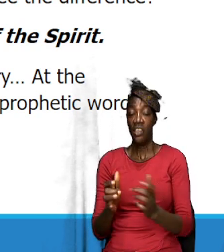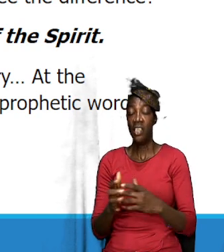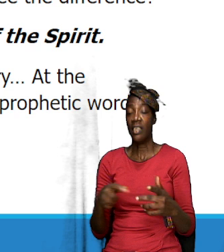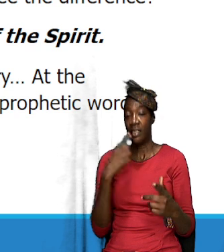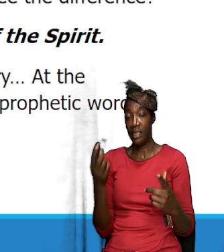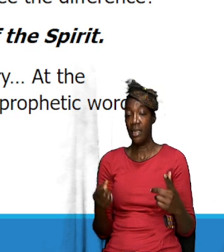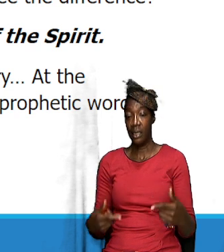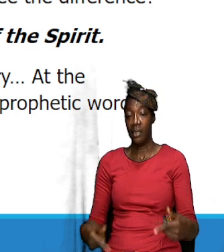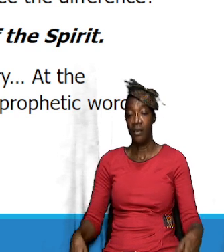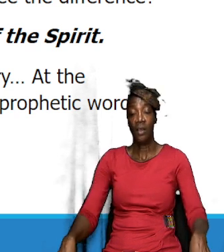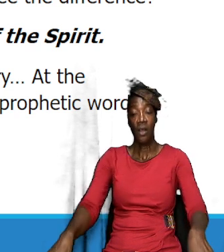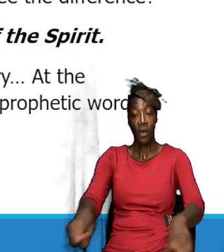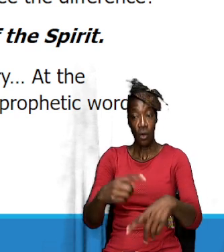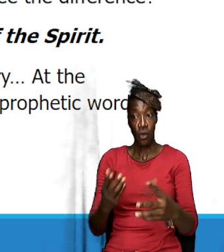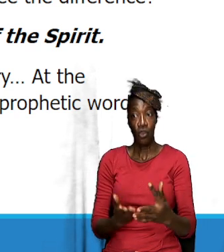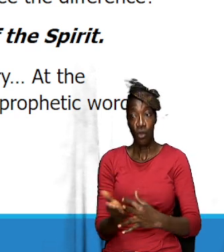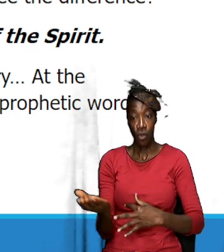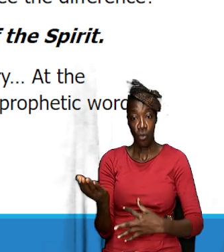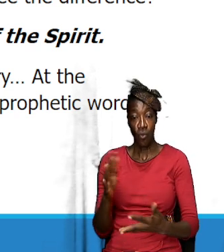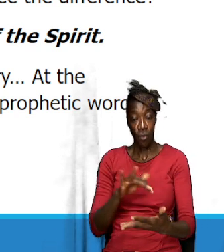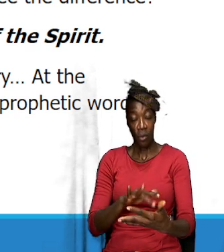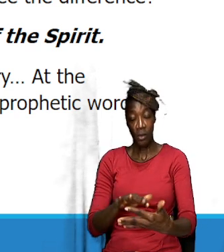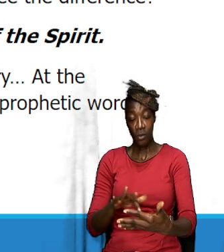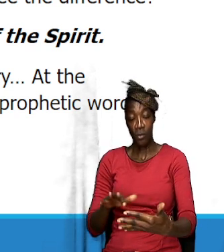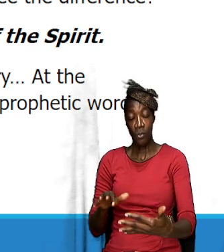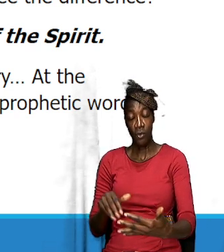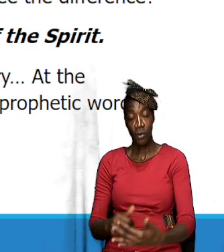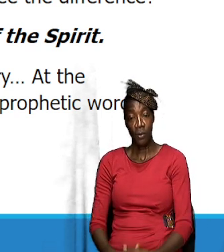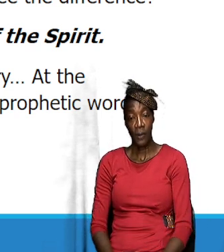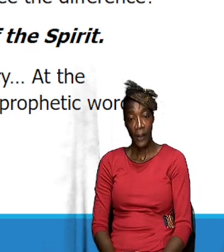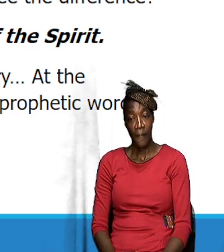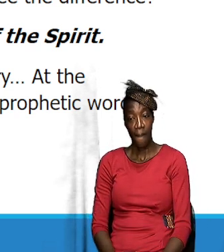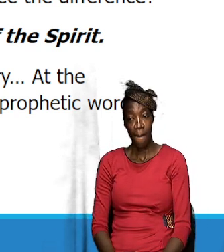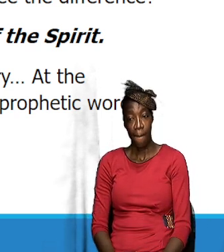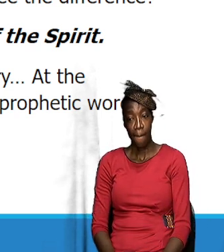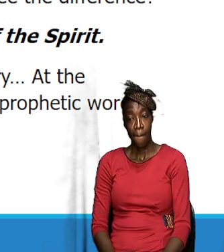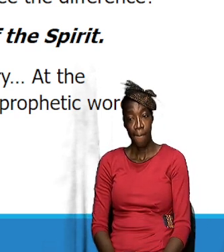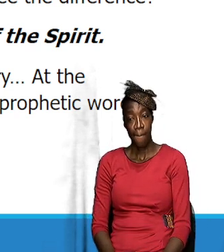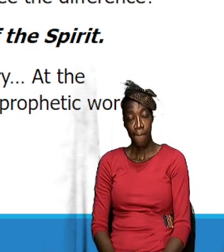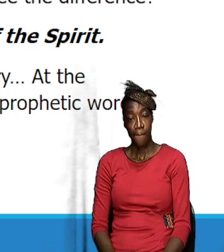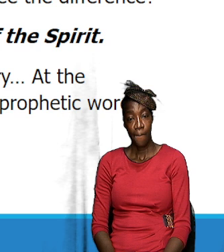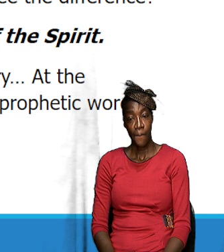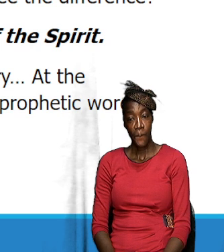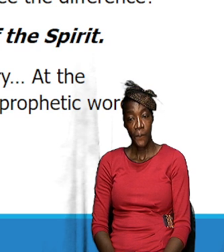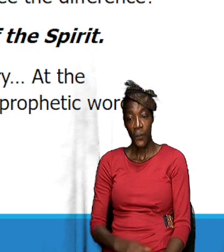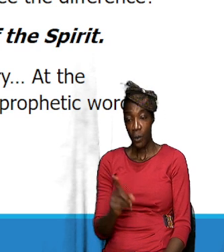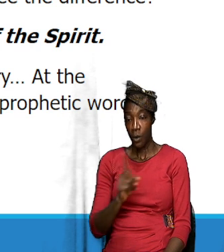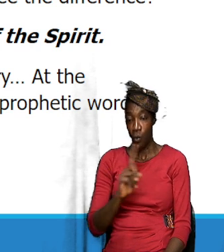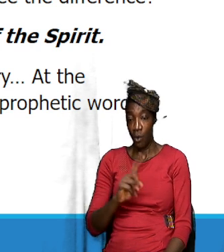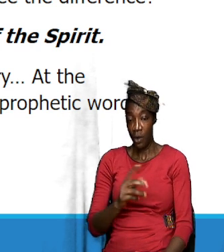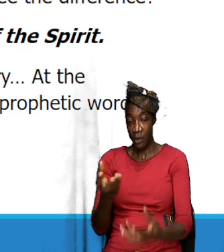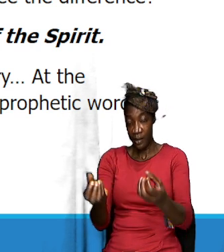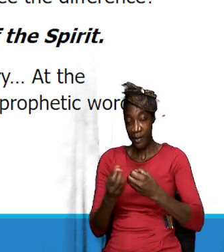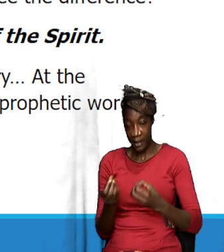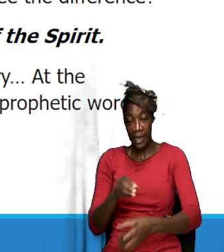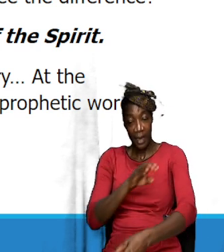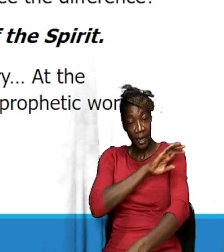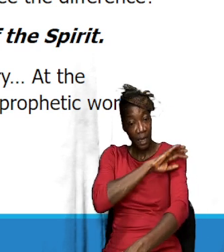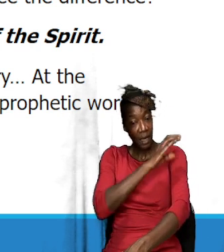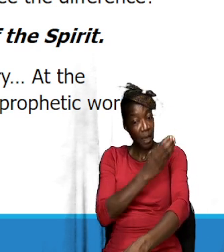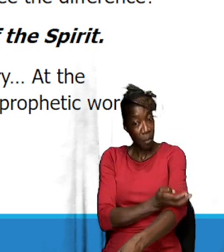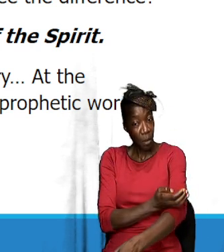through the scripture you know, where he's going to get his power